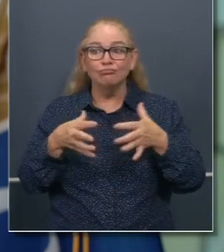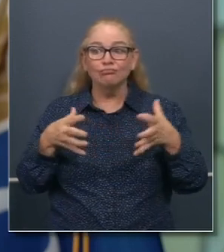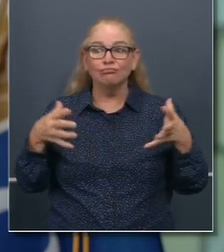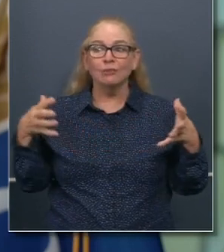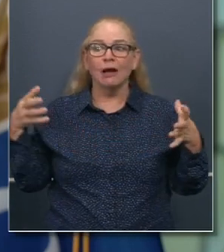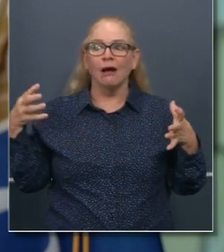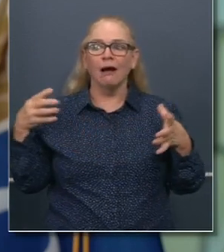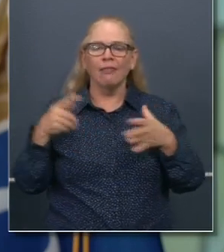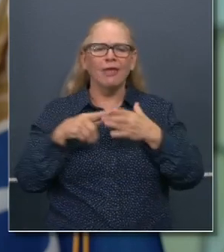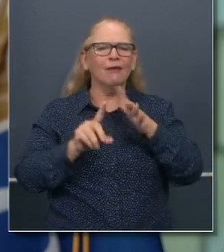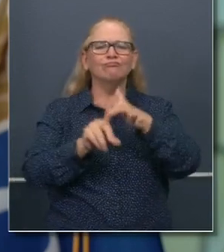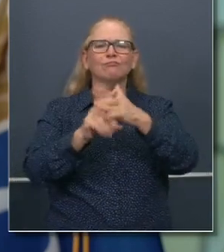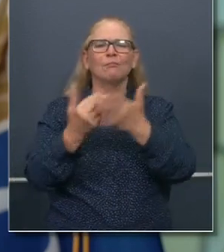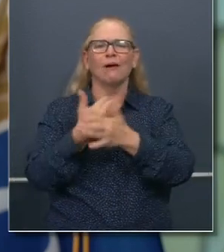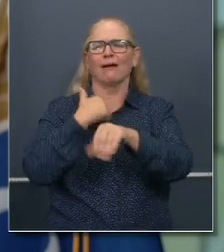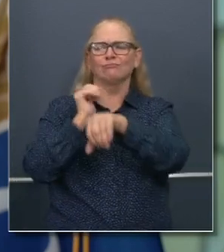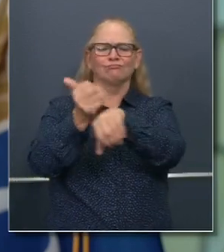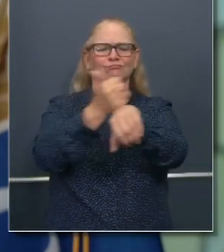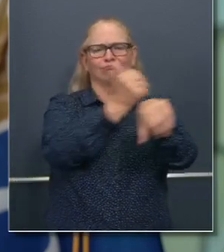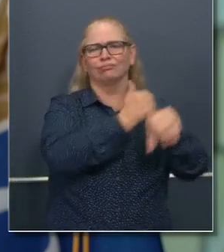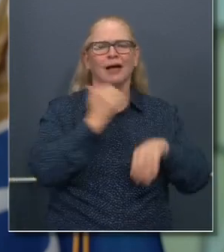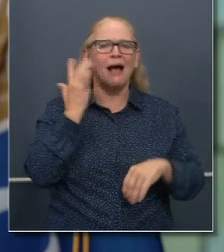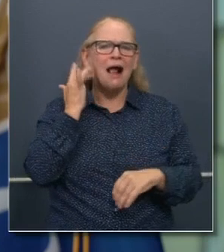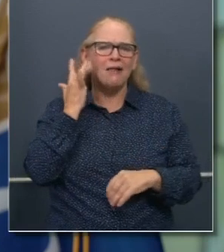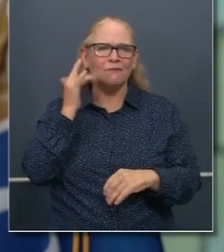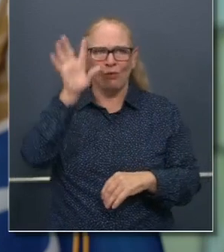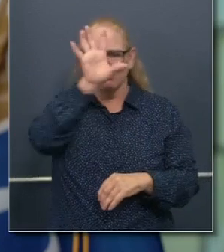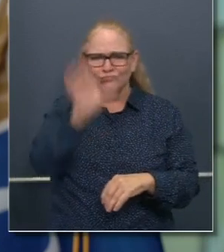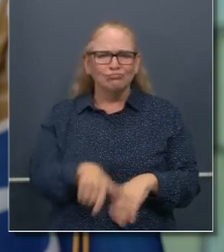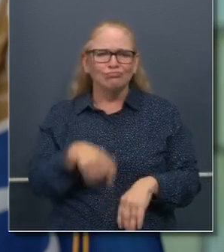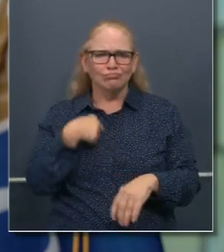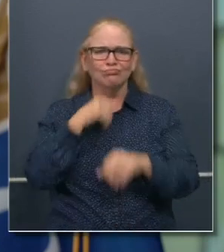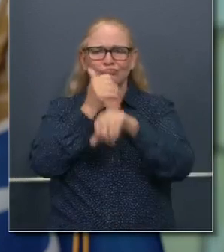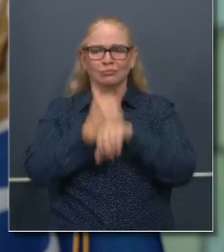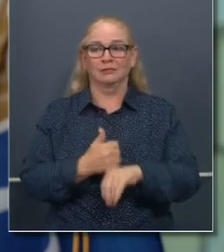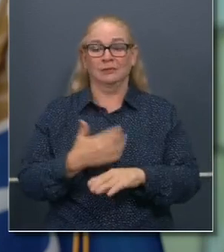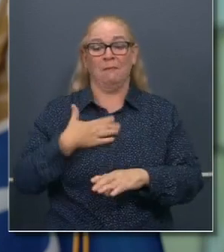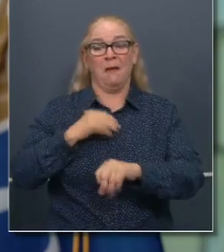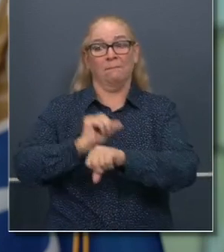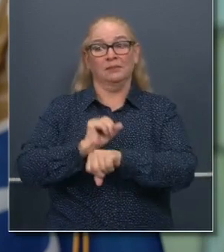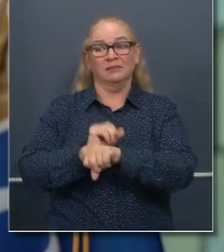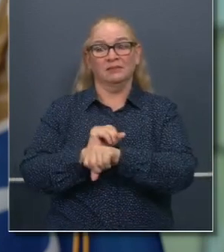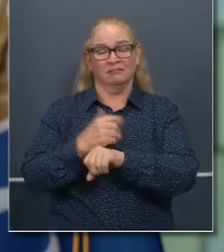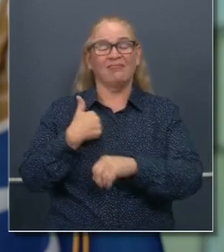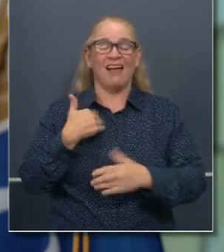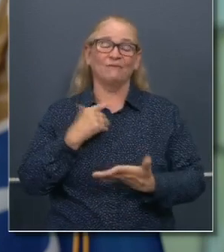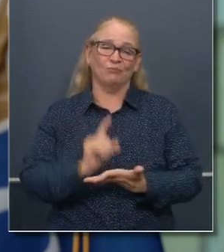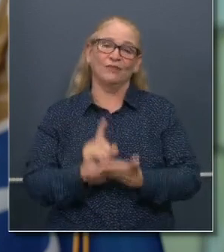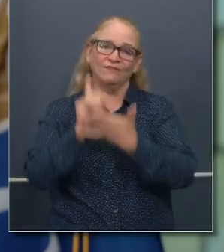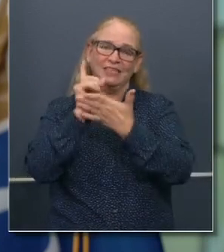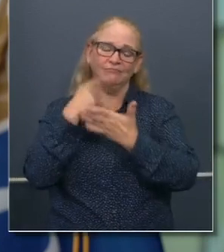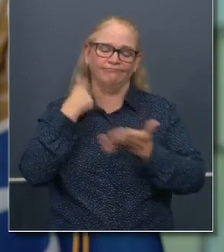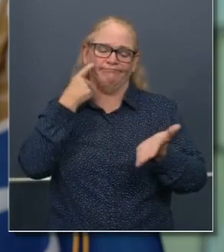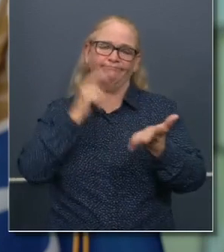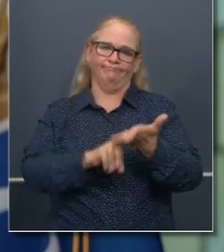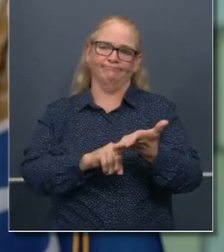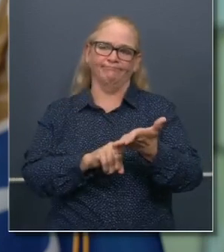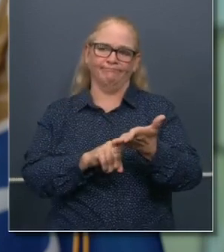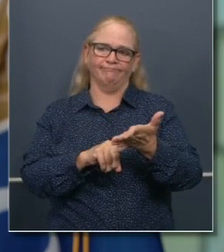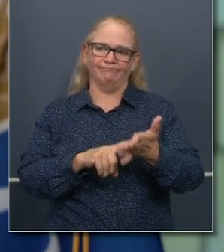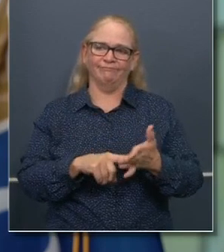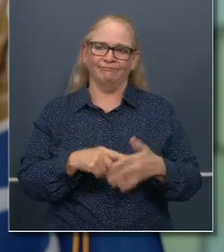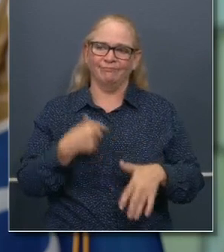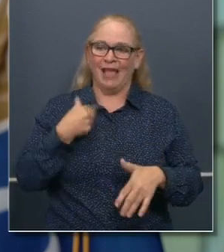California. At one point, the businesses that I was privileged to be part of employed close to 1,000 people